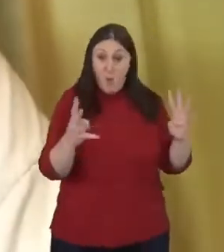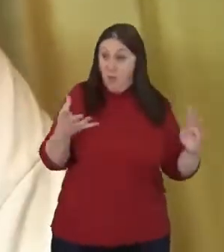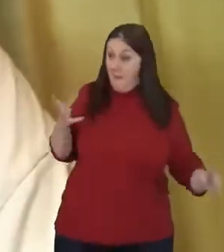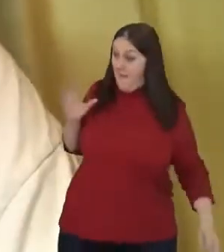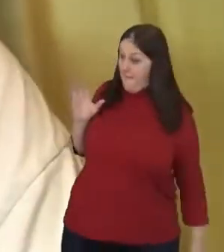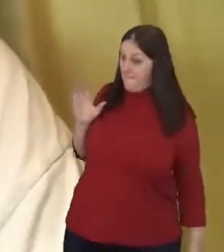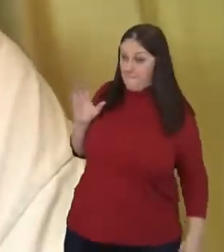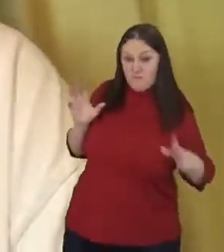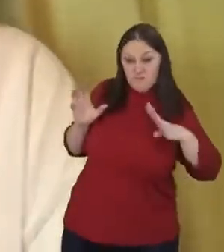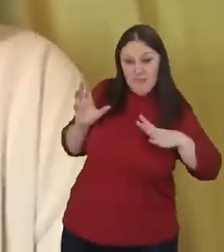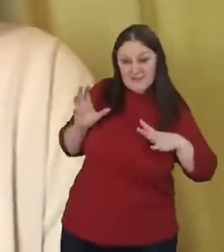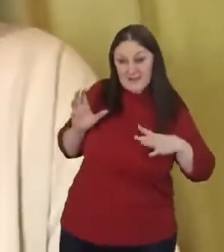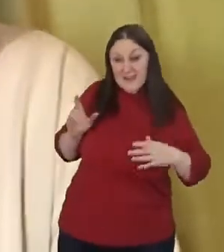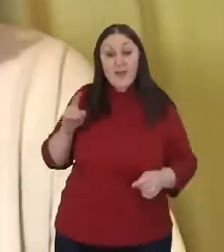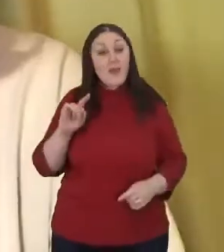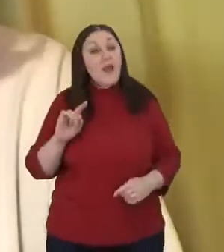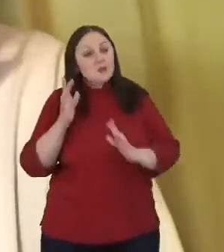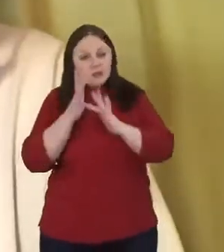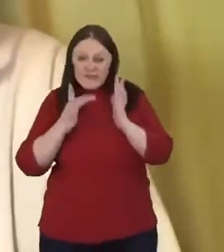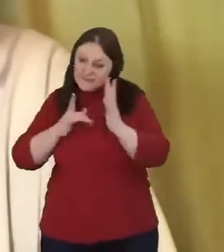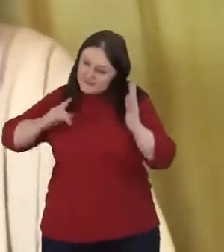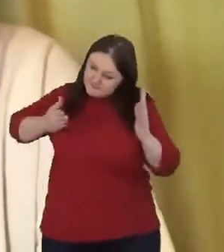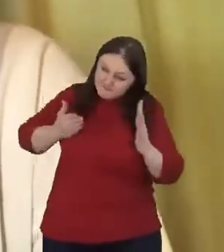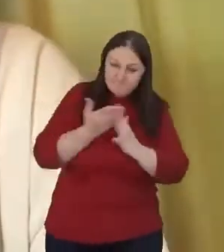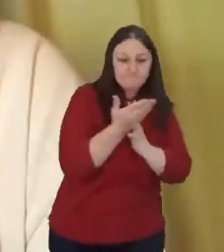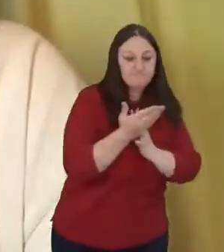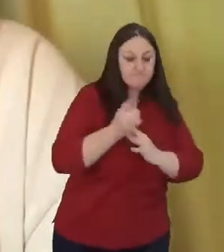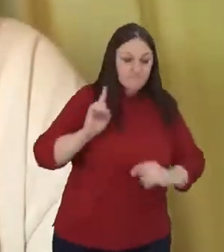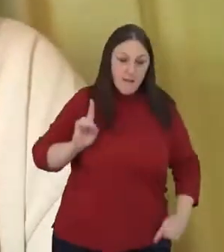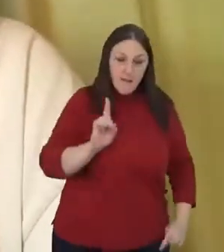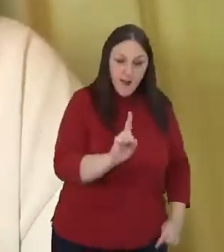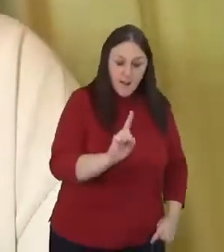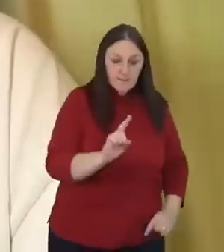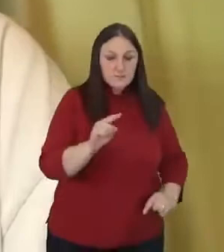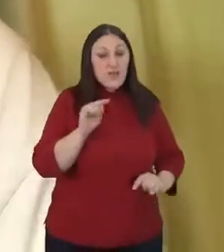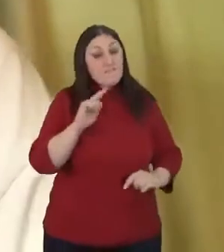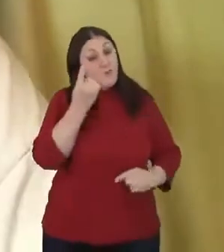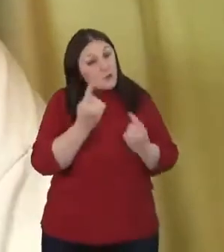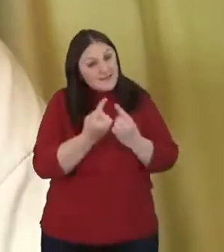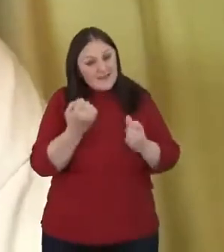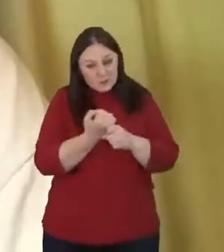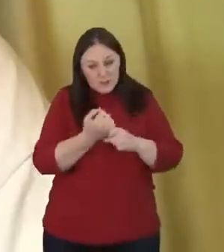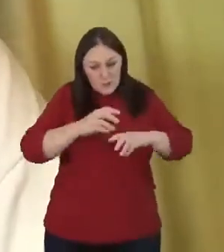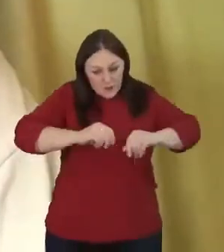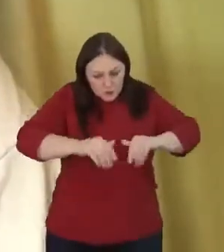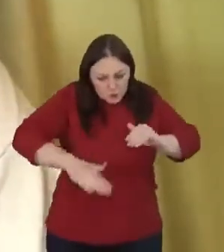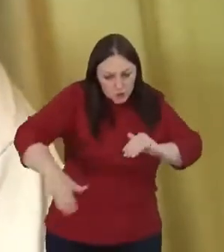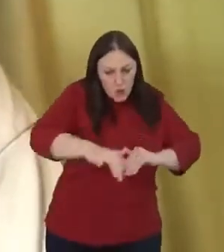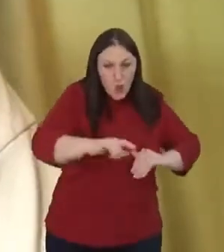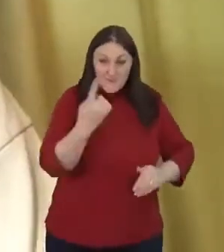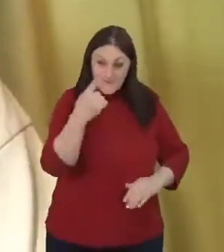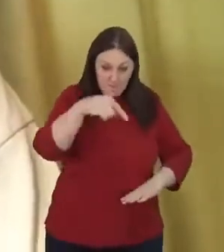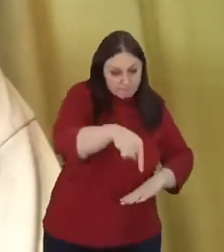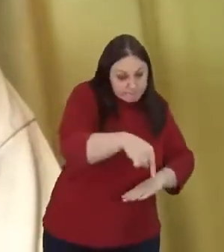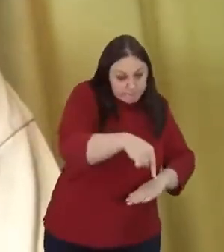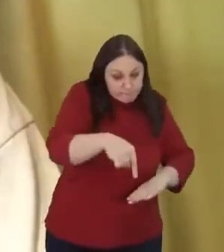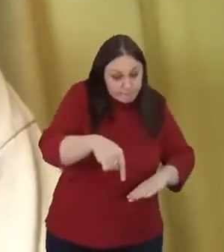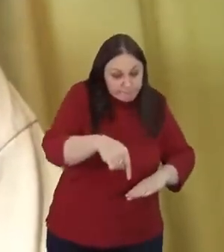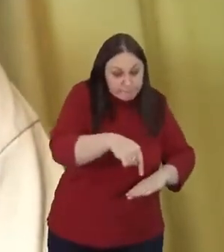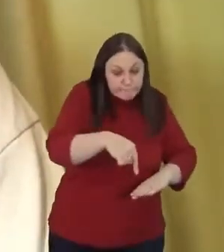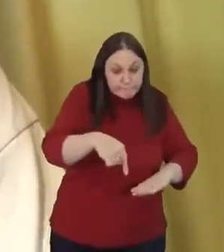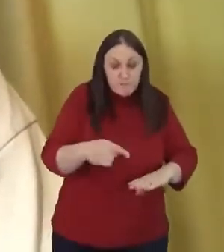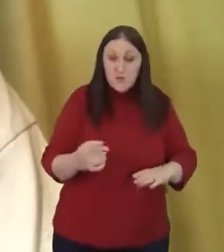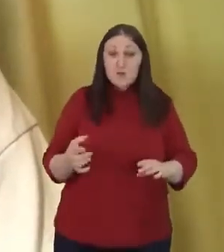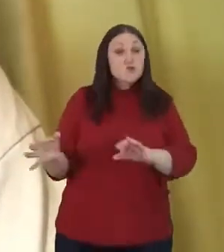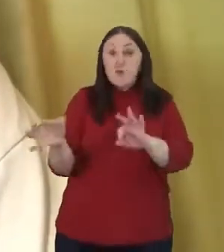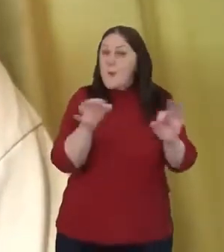which I think is really interesting. You know, he, uh, he, he puts his finger in the dirt and begins to write something and no one really knows what he, what he